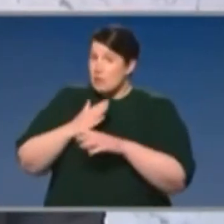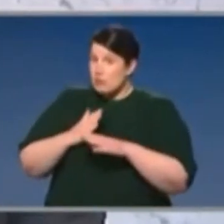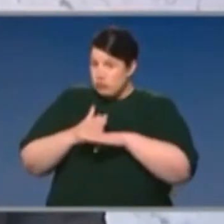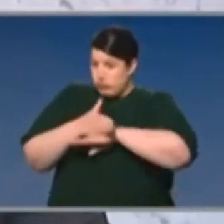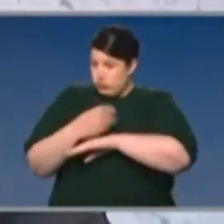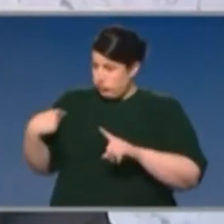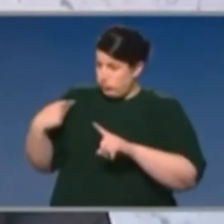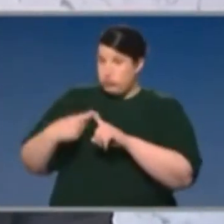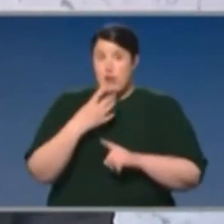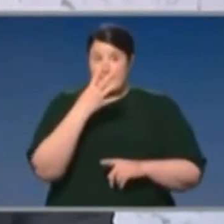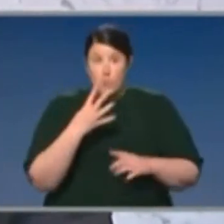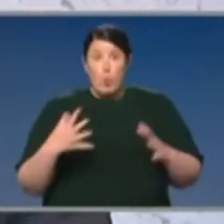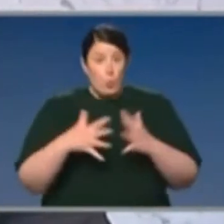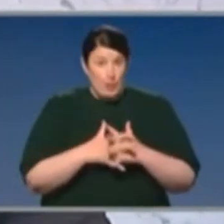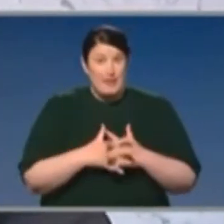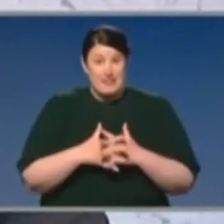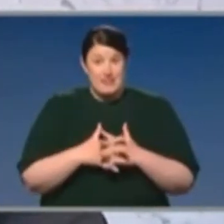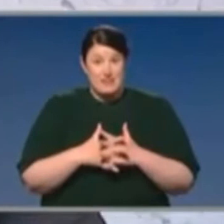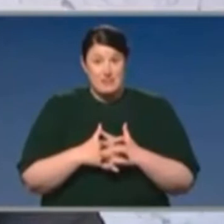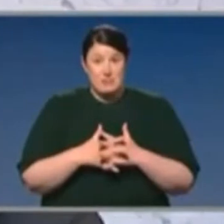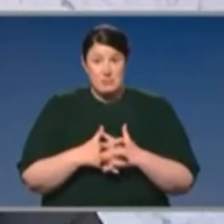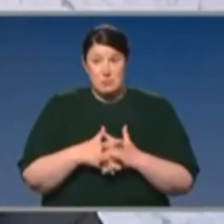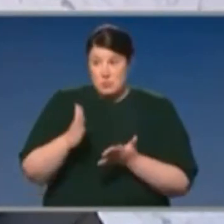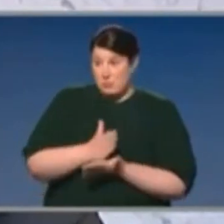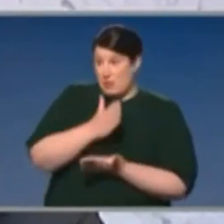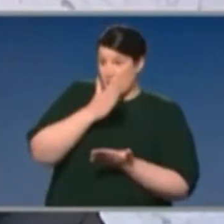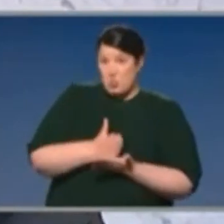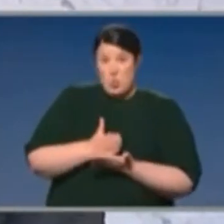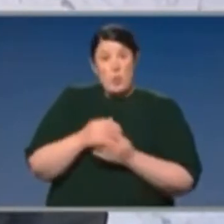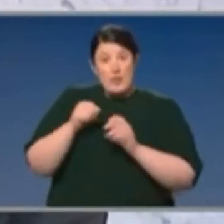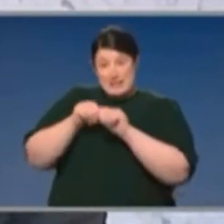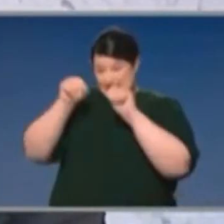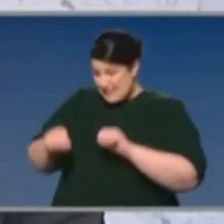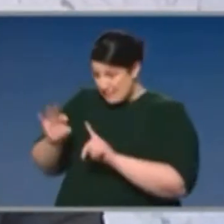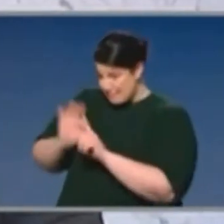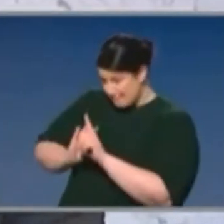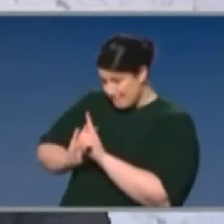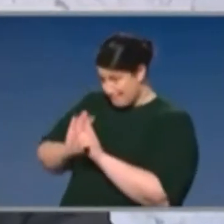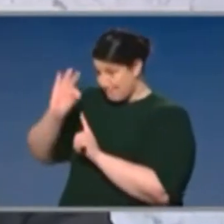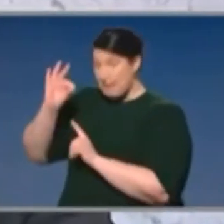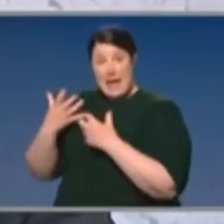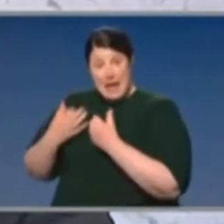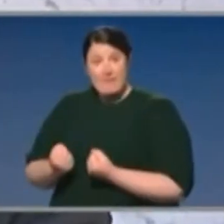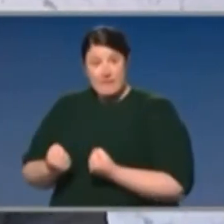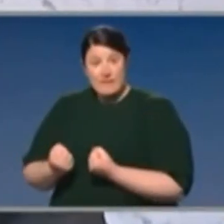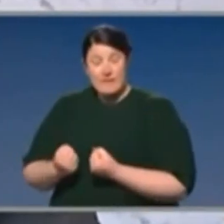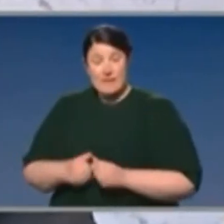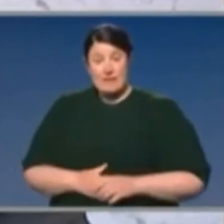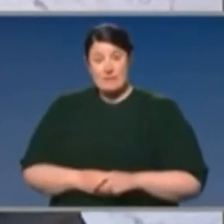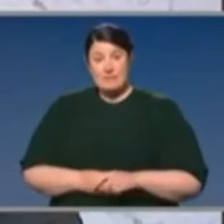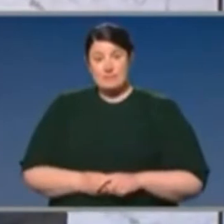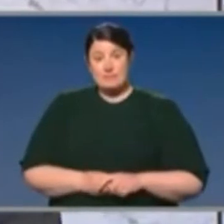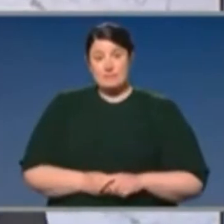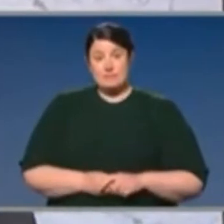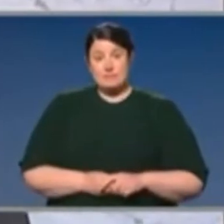over the last four weeks of necessity, clearly as well, to ensure that those systems have been significantly improved. And of course they have.